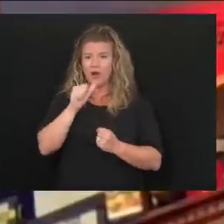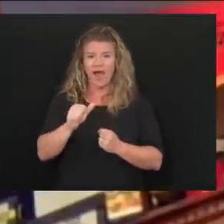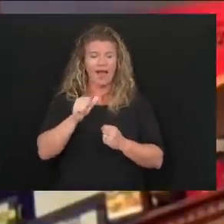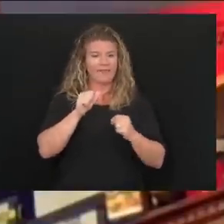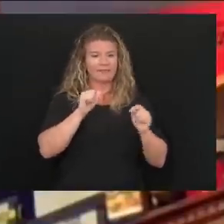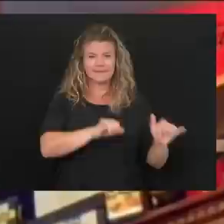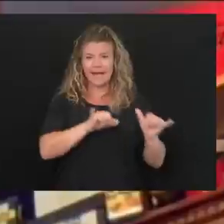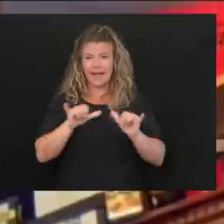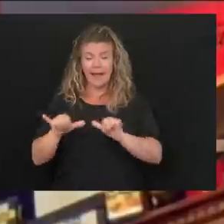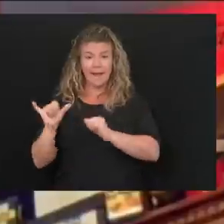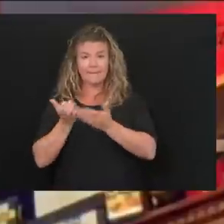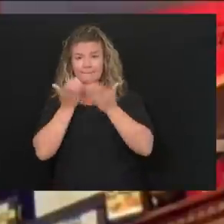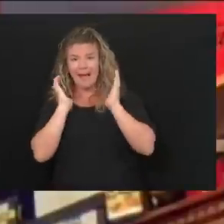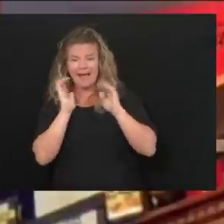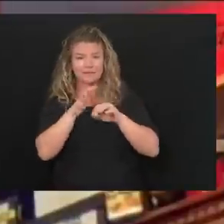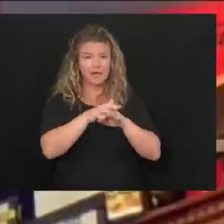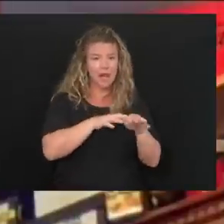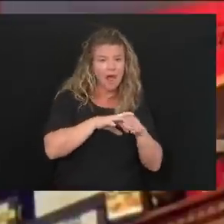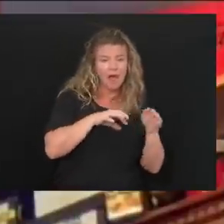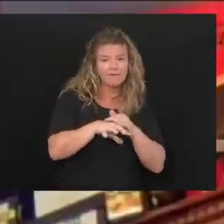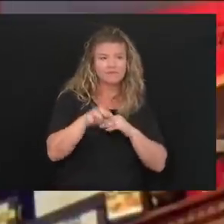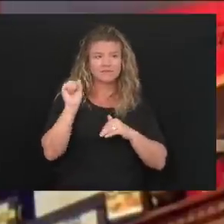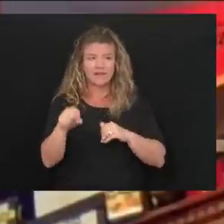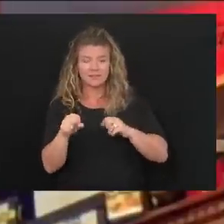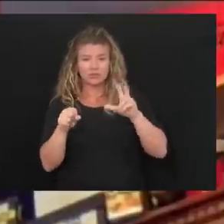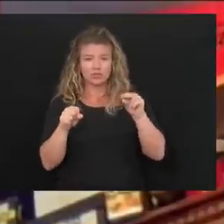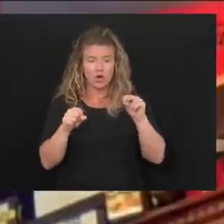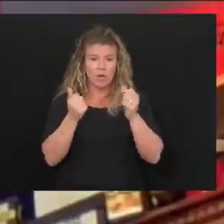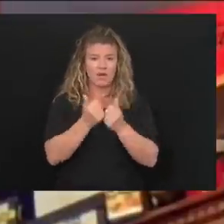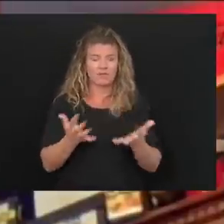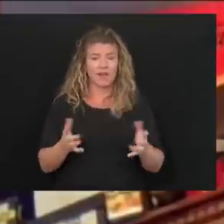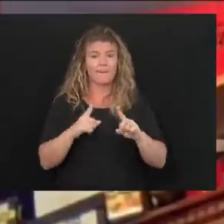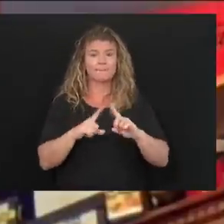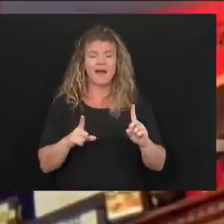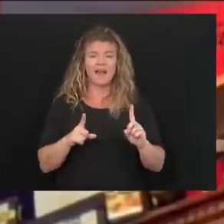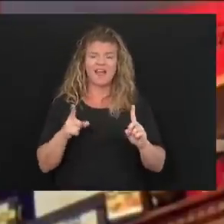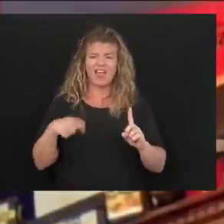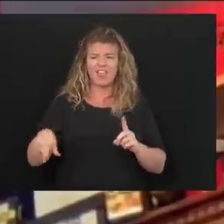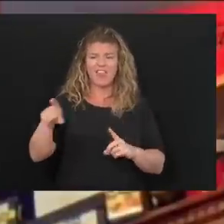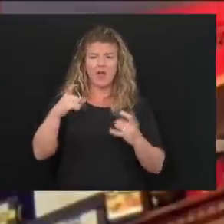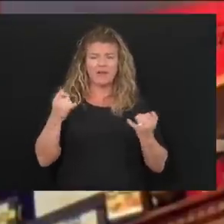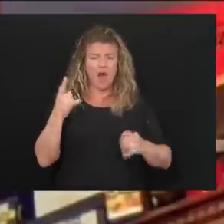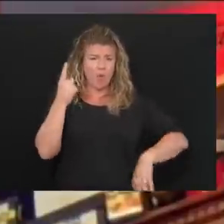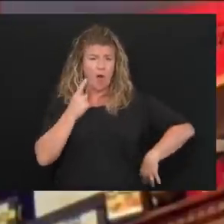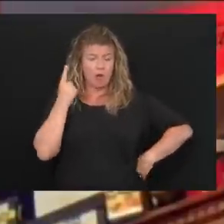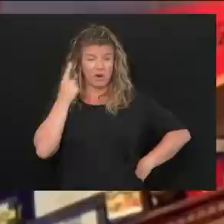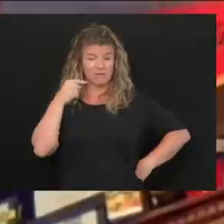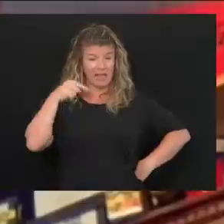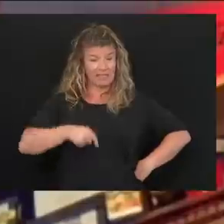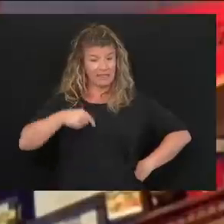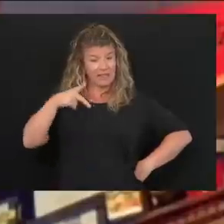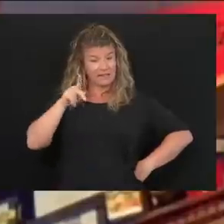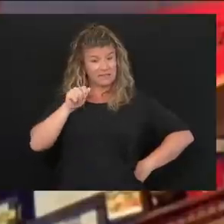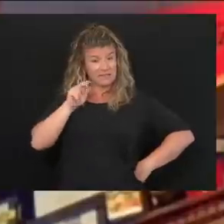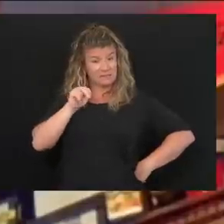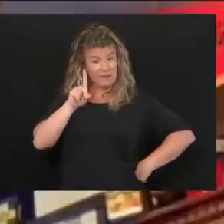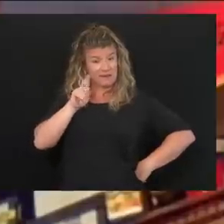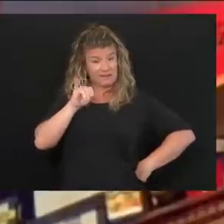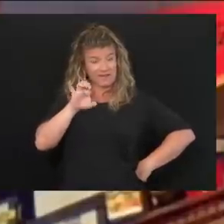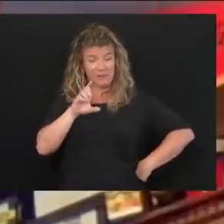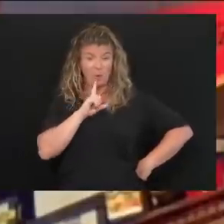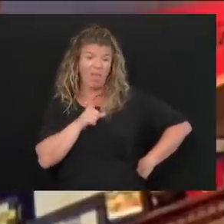masks and gloves and whatnot. And so they wondered, you know, is this pandemic real? How bad is it?